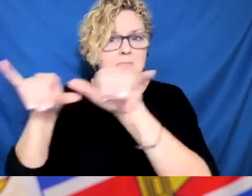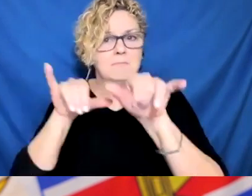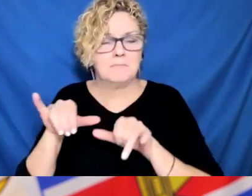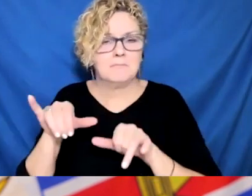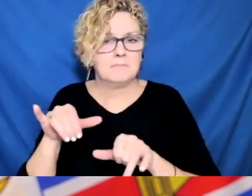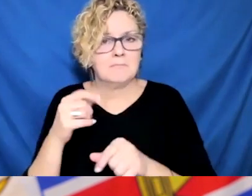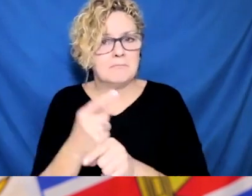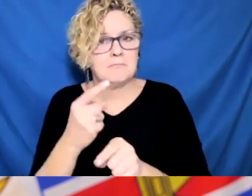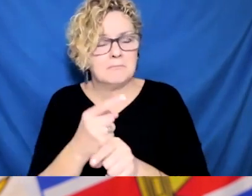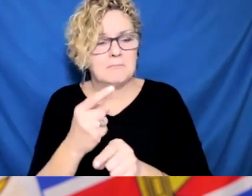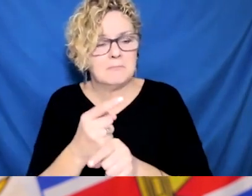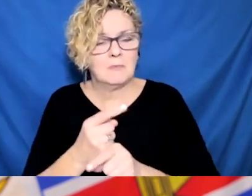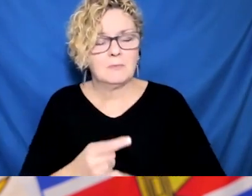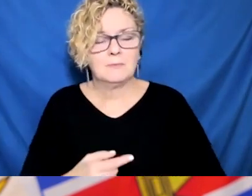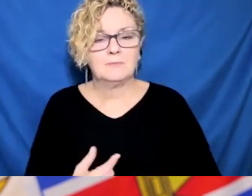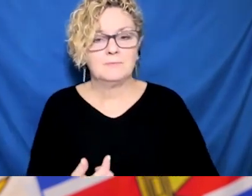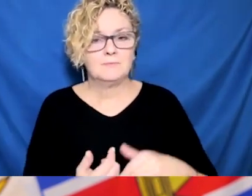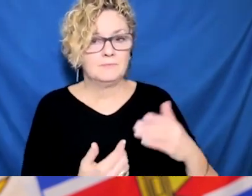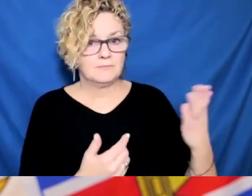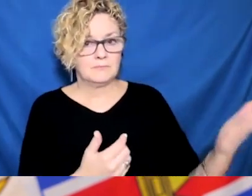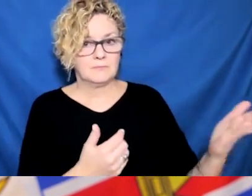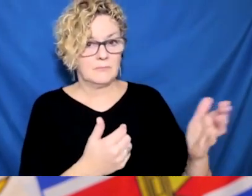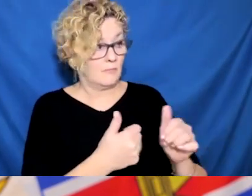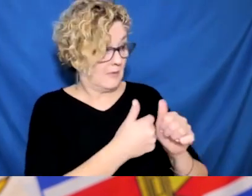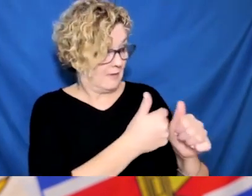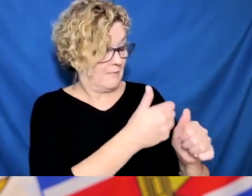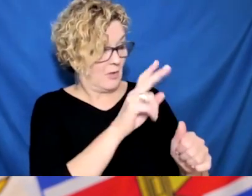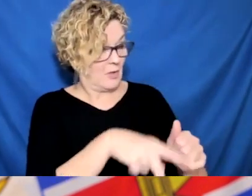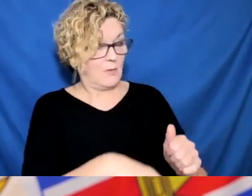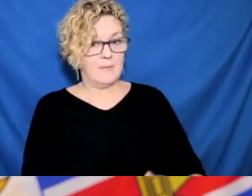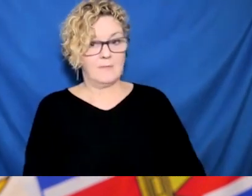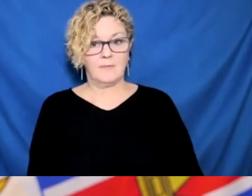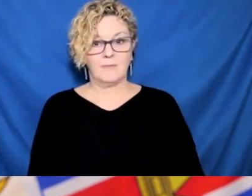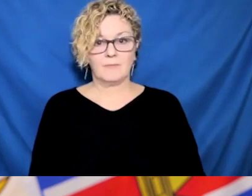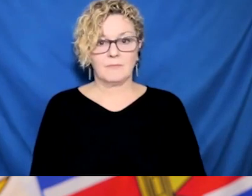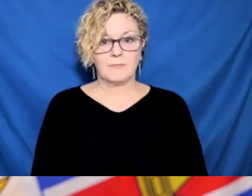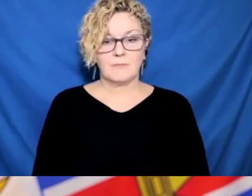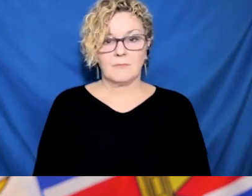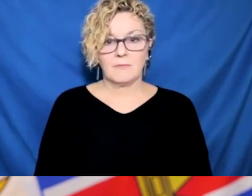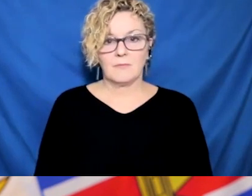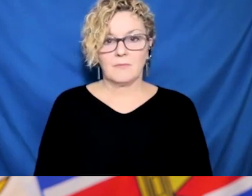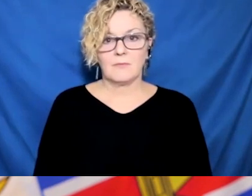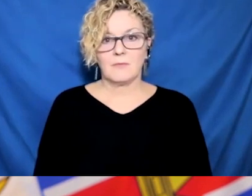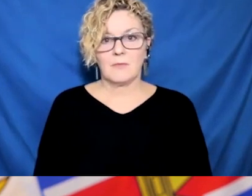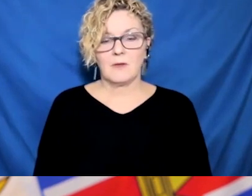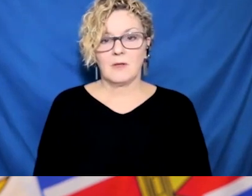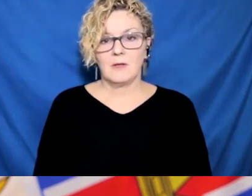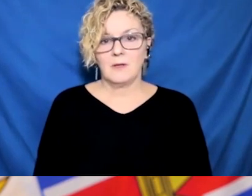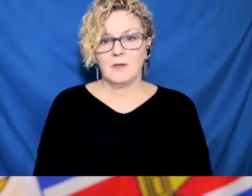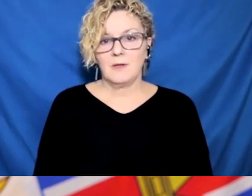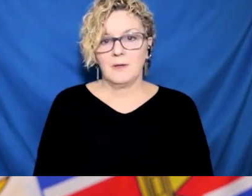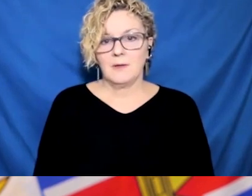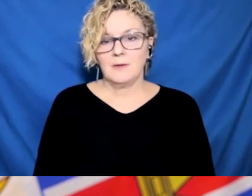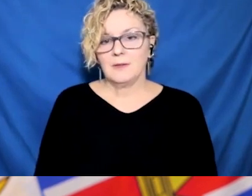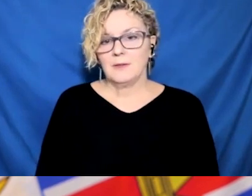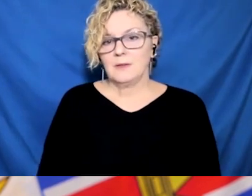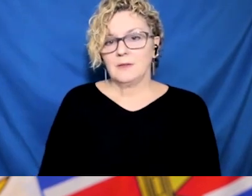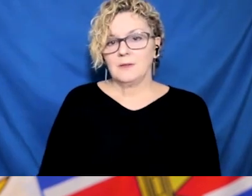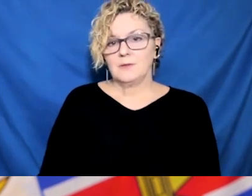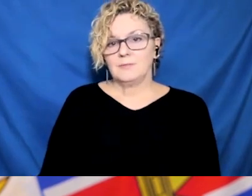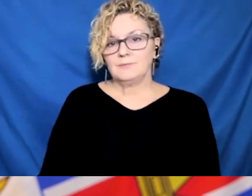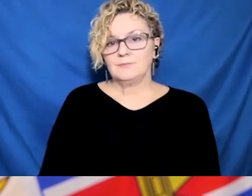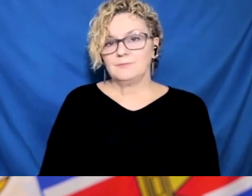Hi there. Dr. Bonnie Henry, at your last press conference, you said there's a narrative that Omicron is mild,